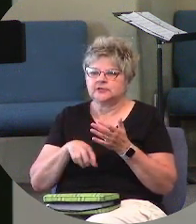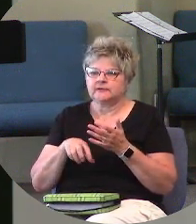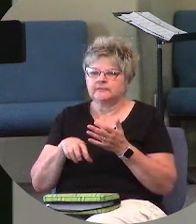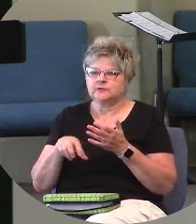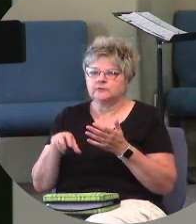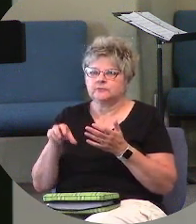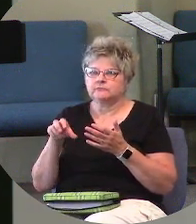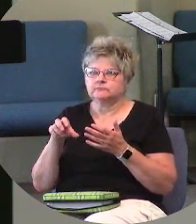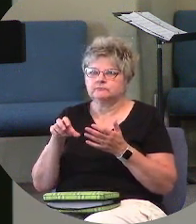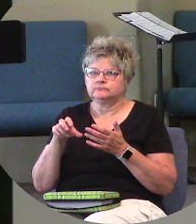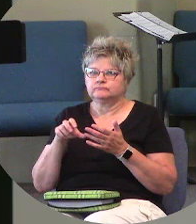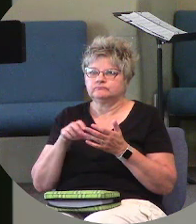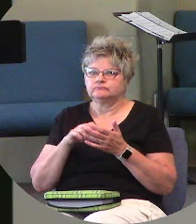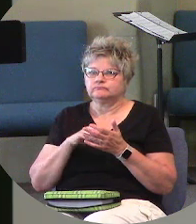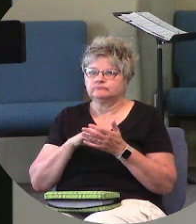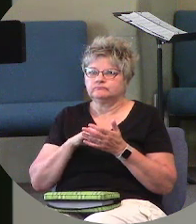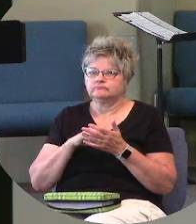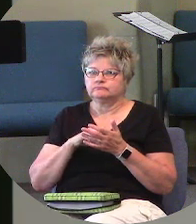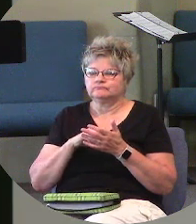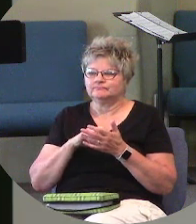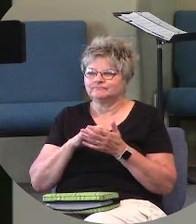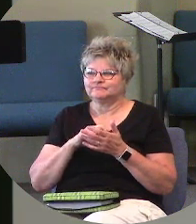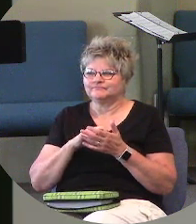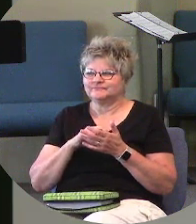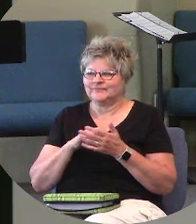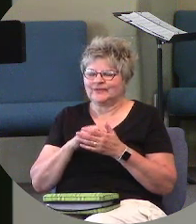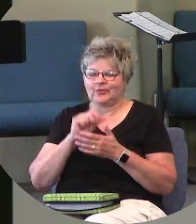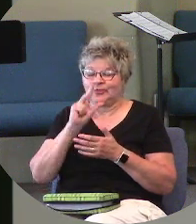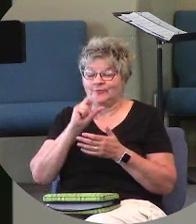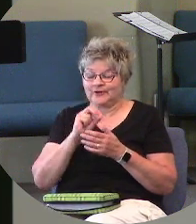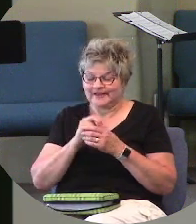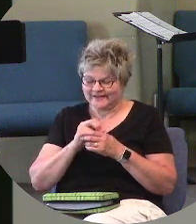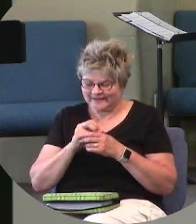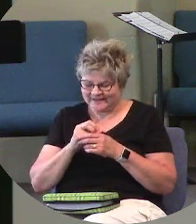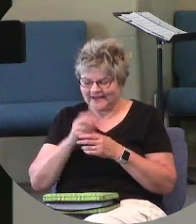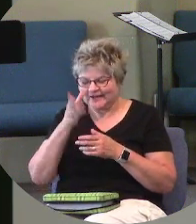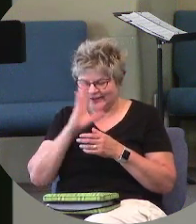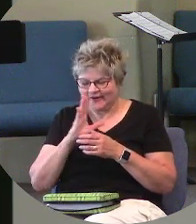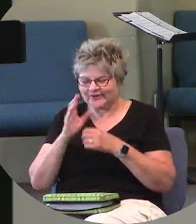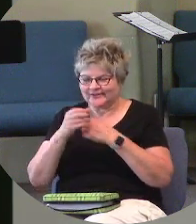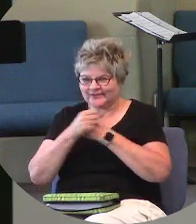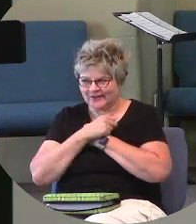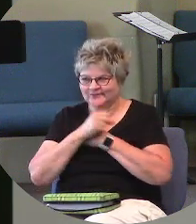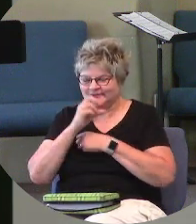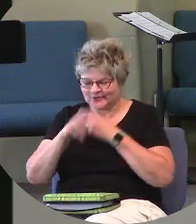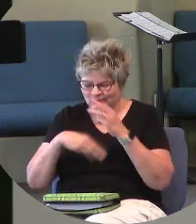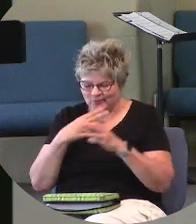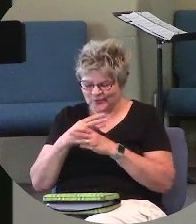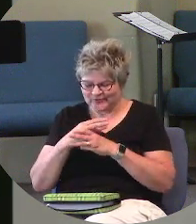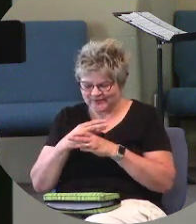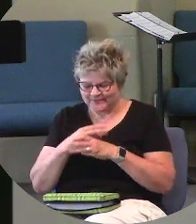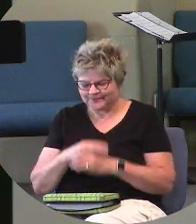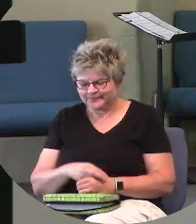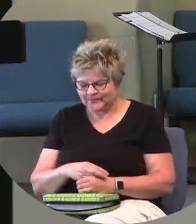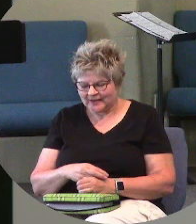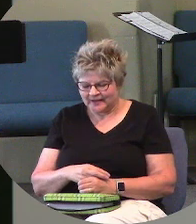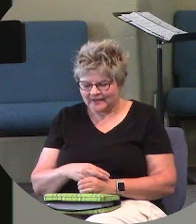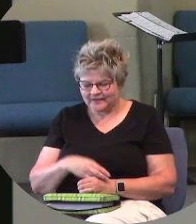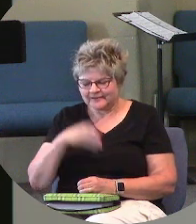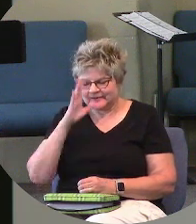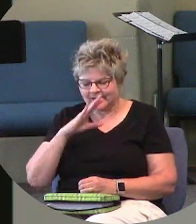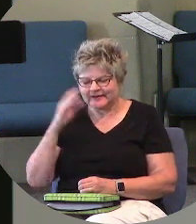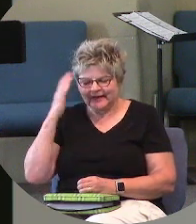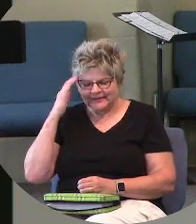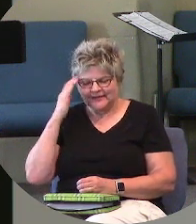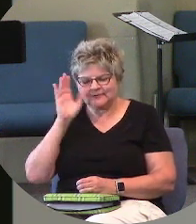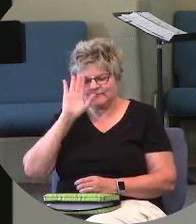world. Let's pray. Father, thank you for your word. I thank you for this account in scripture. I thank